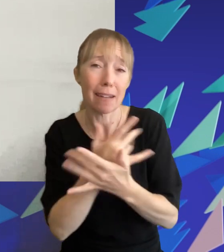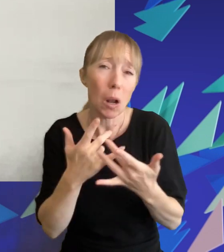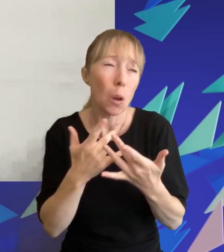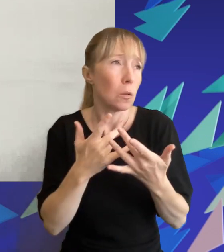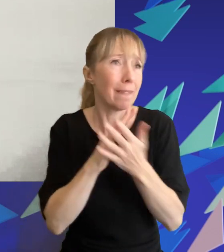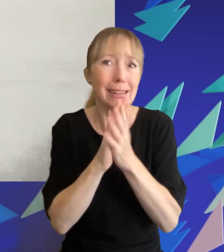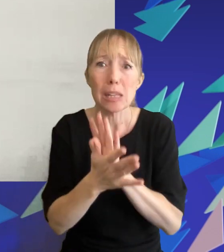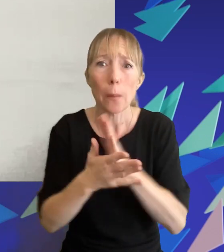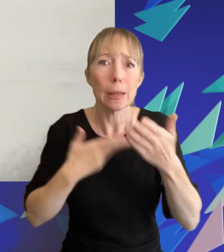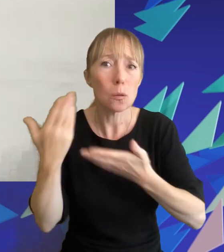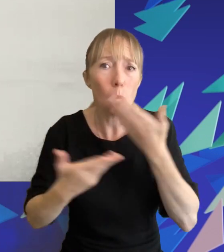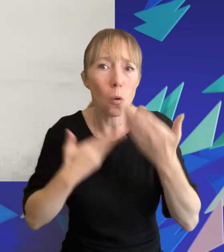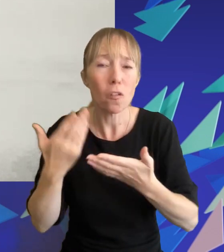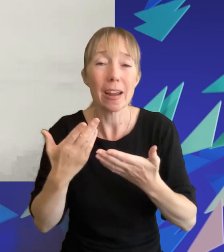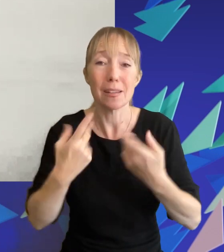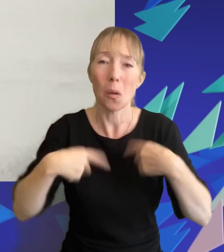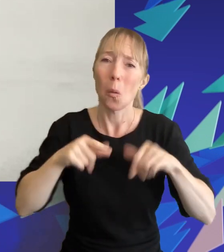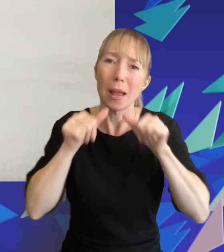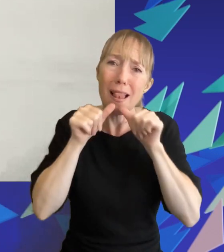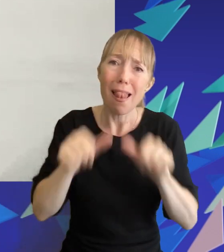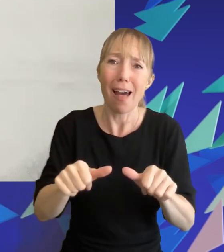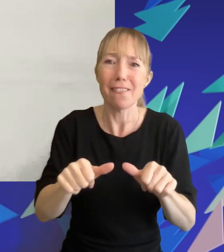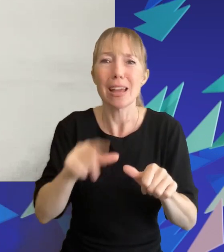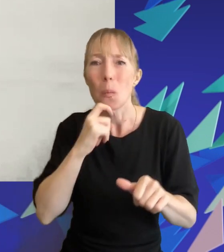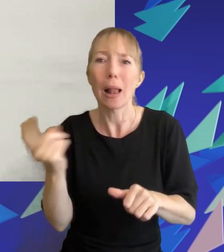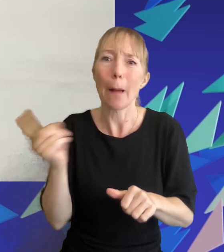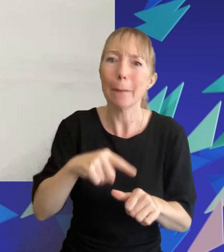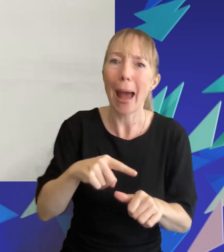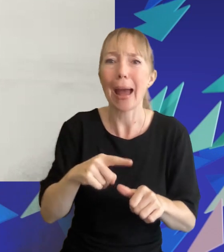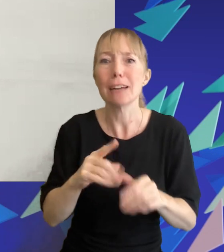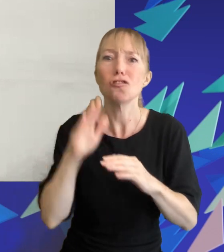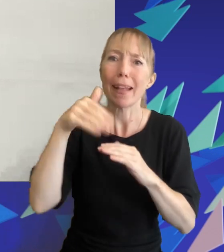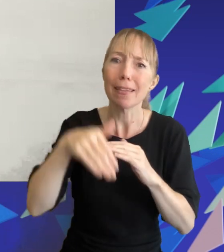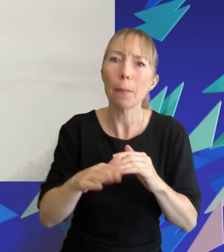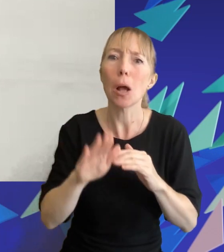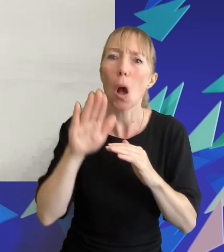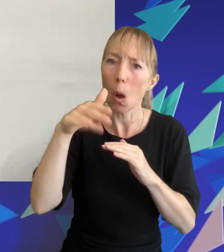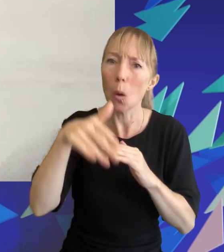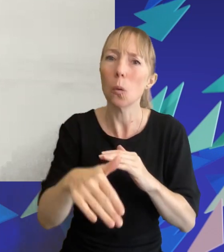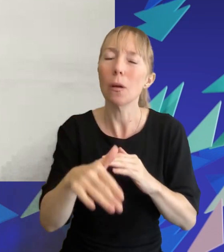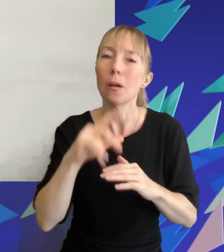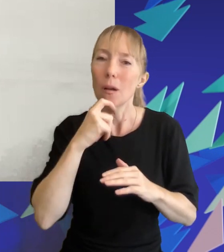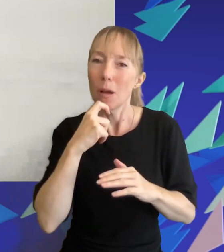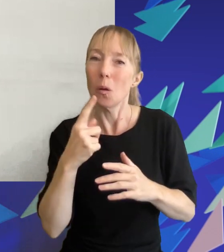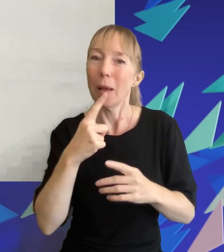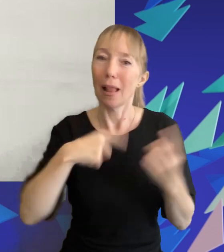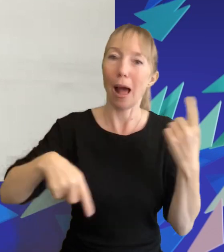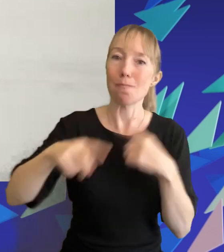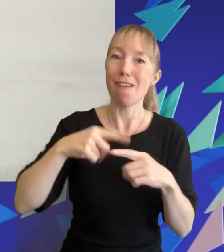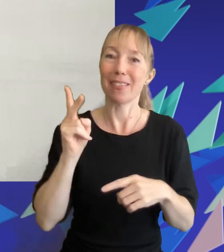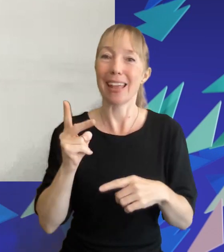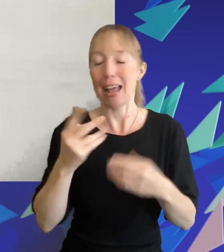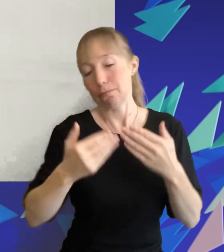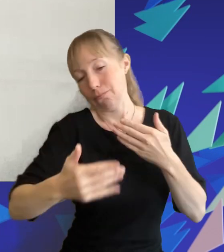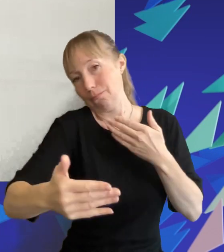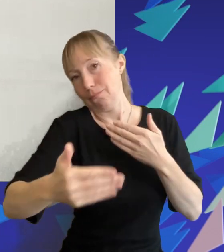we love it it's always going to come back trends come and go but um it's something that it's just going to make its rounds again at some point